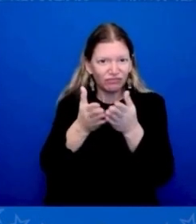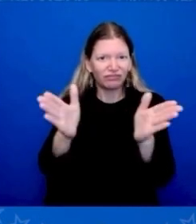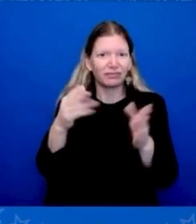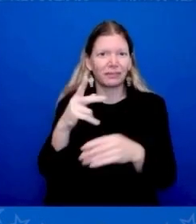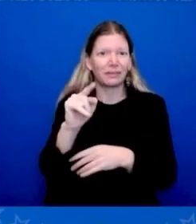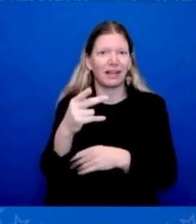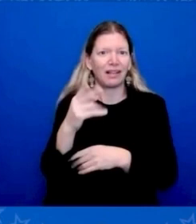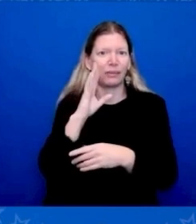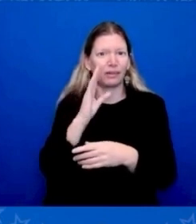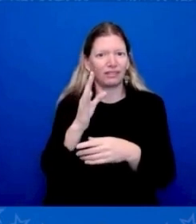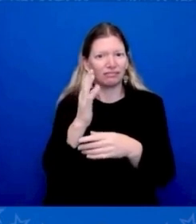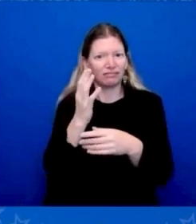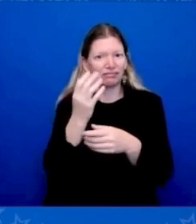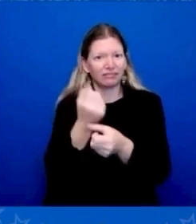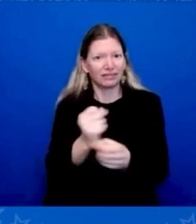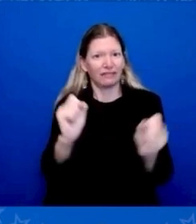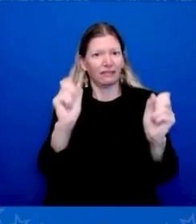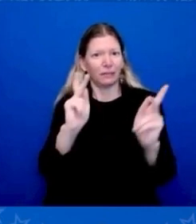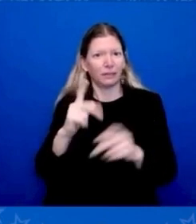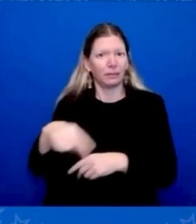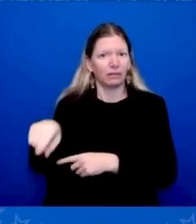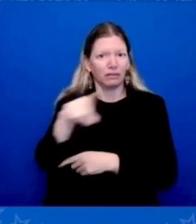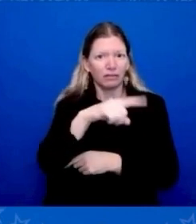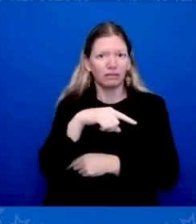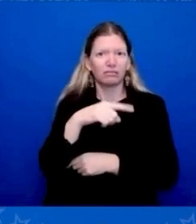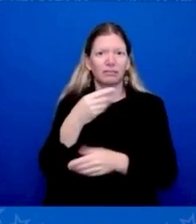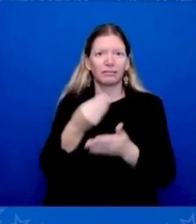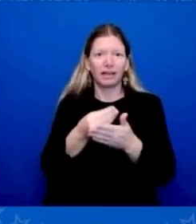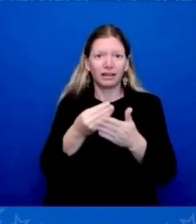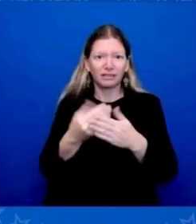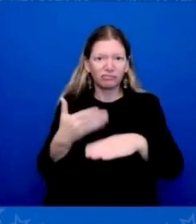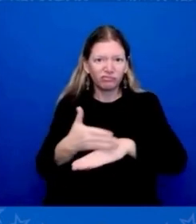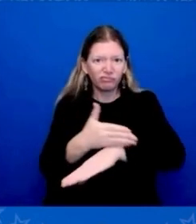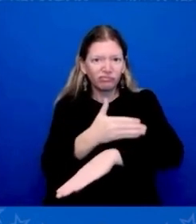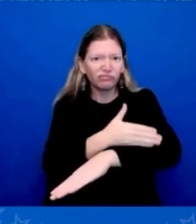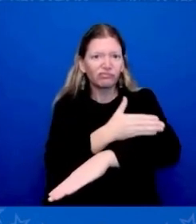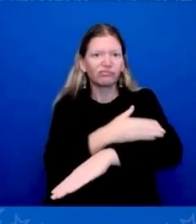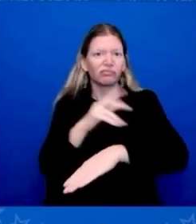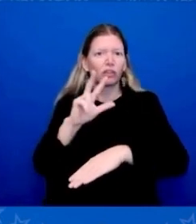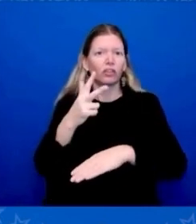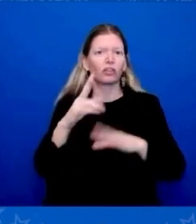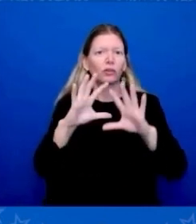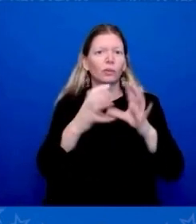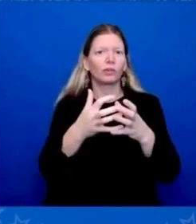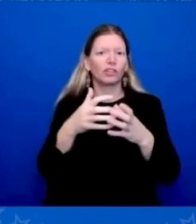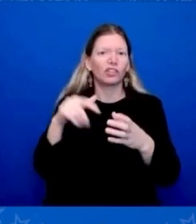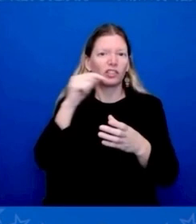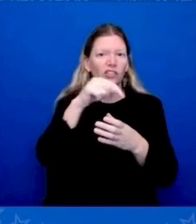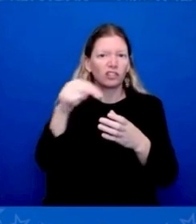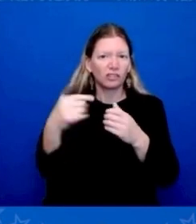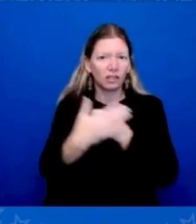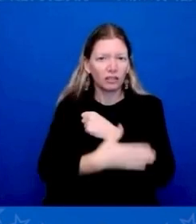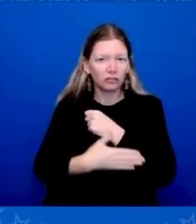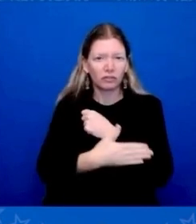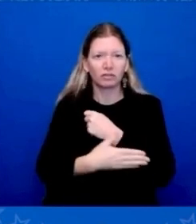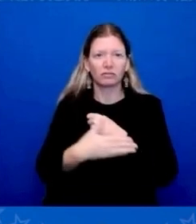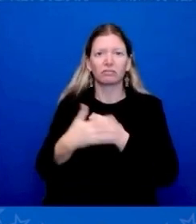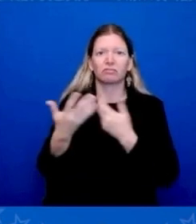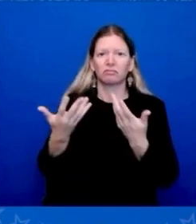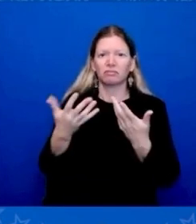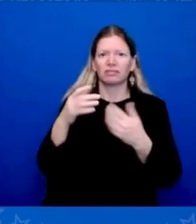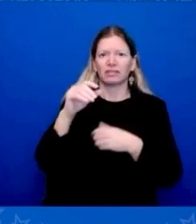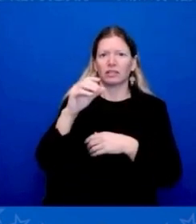capacity to grow by sending — we're going to have a new railroad from India all the way